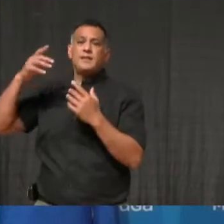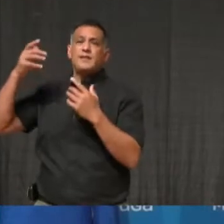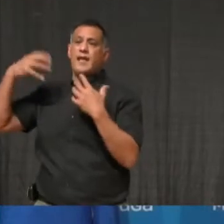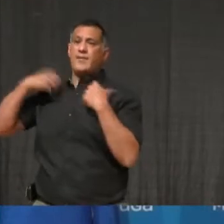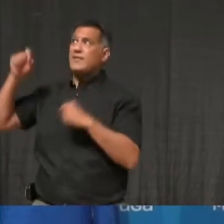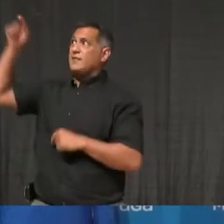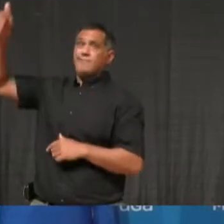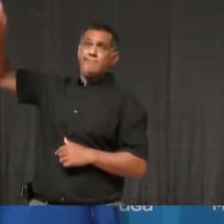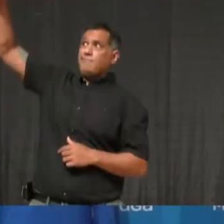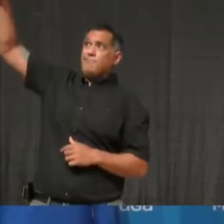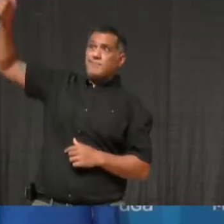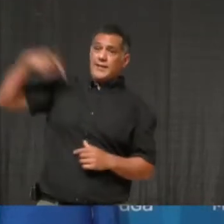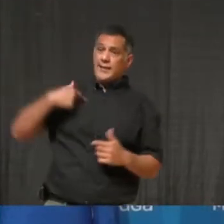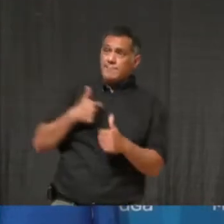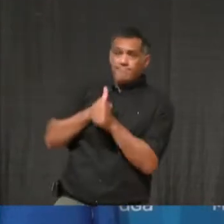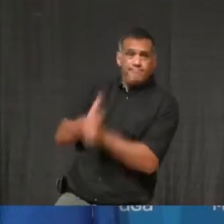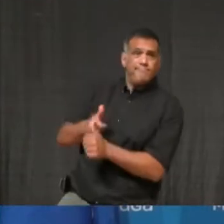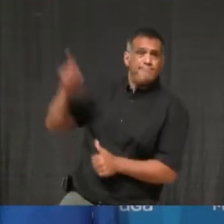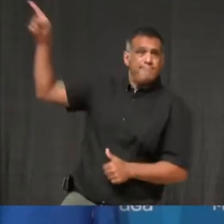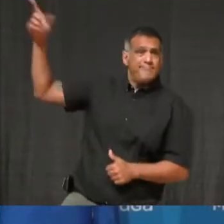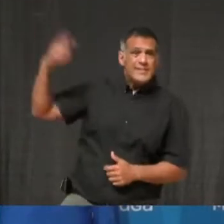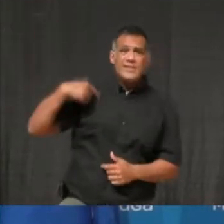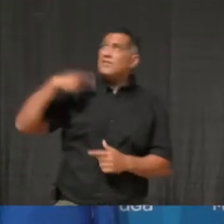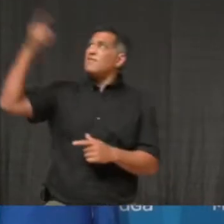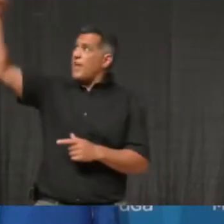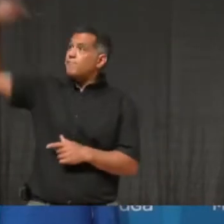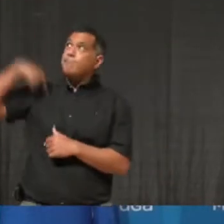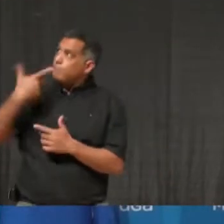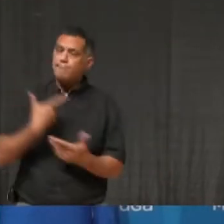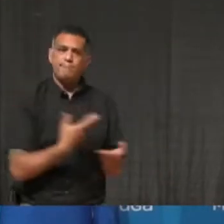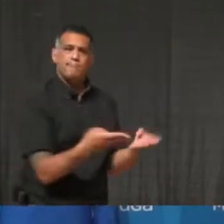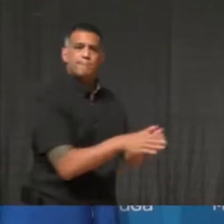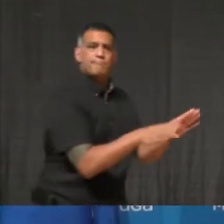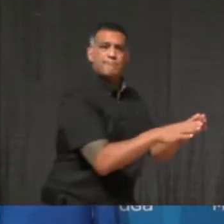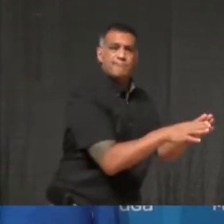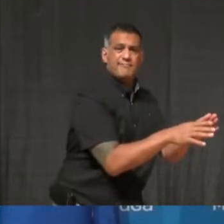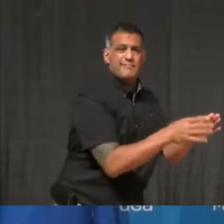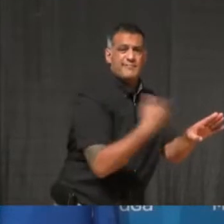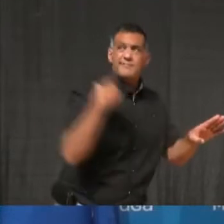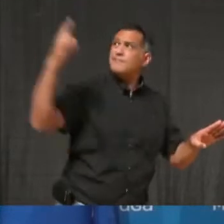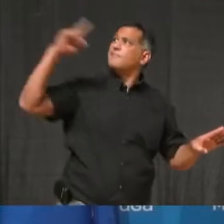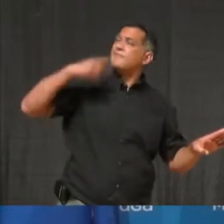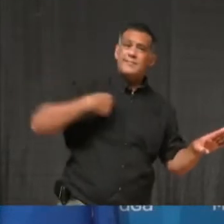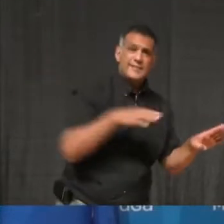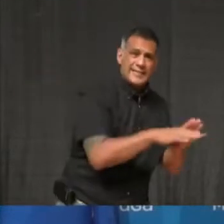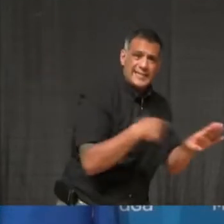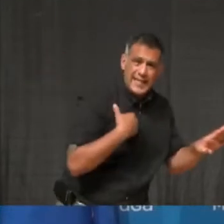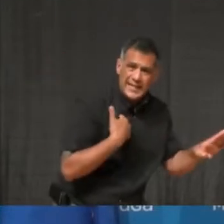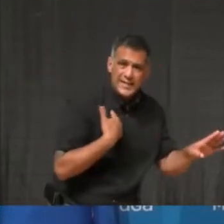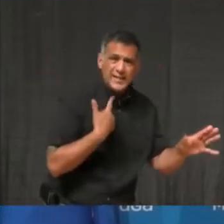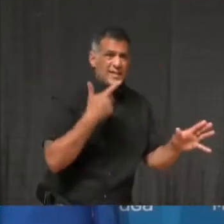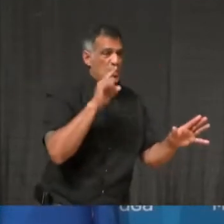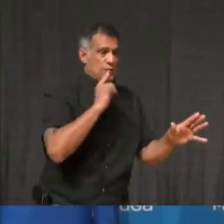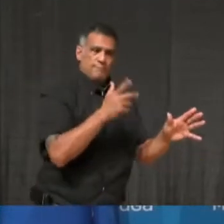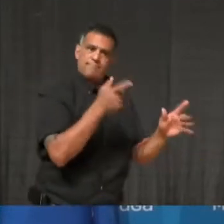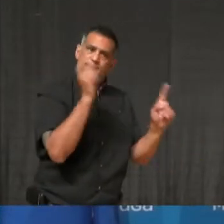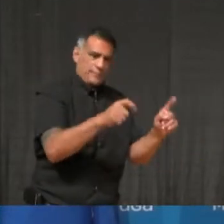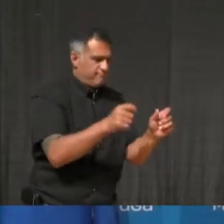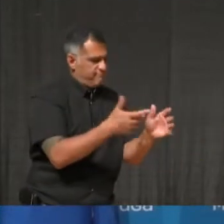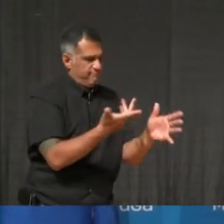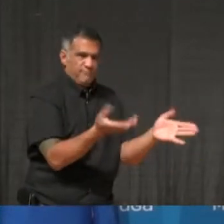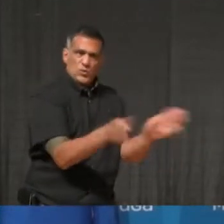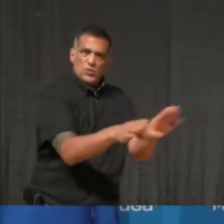establishments to prevent the further spread of COVID-19. And this is a global best practice to do so.